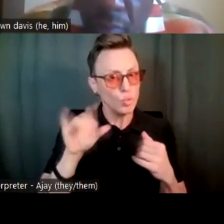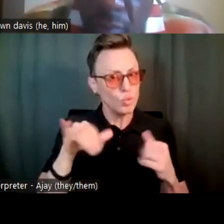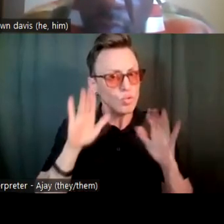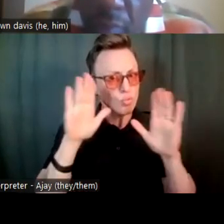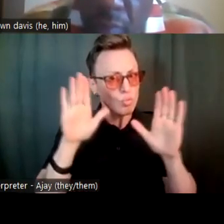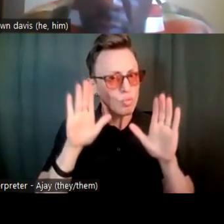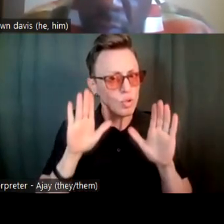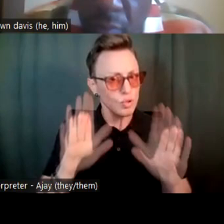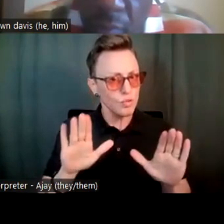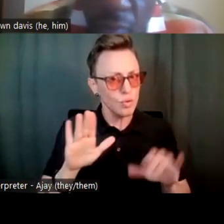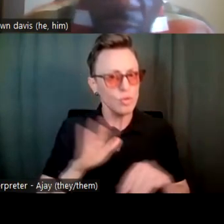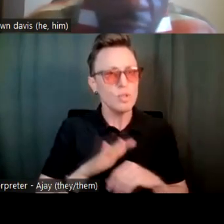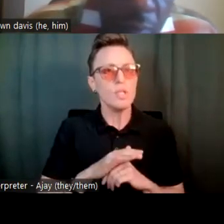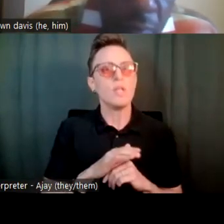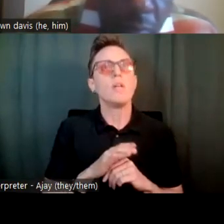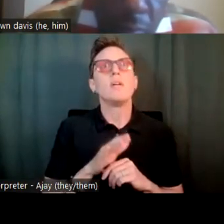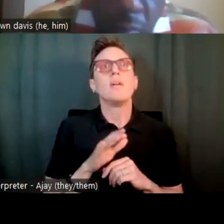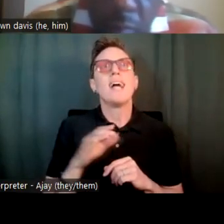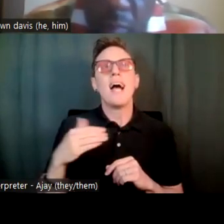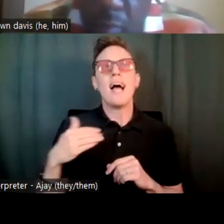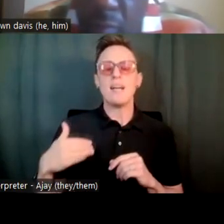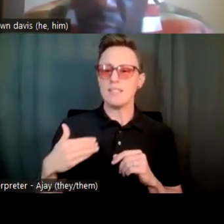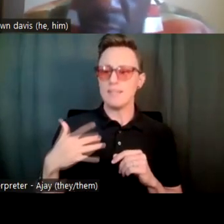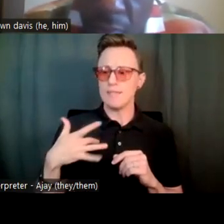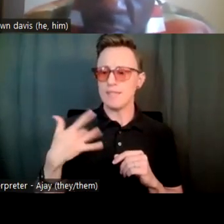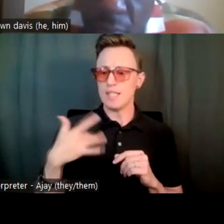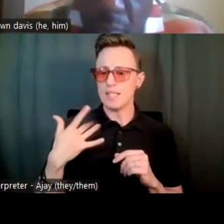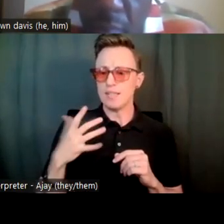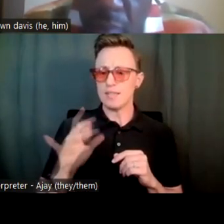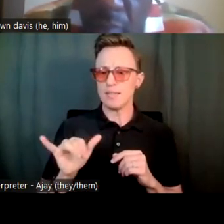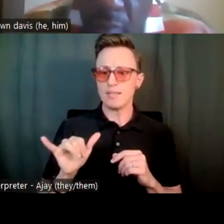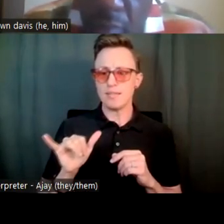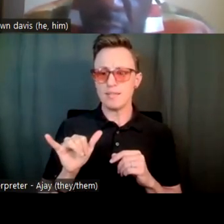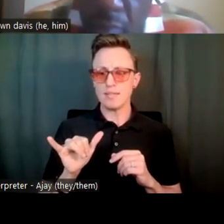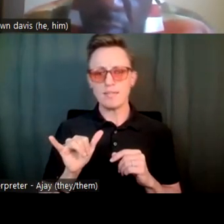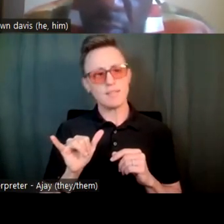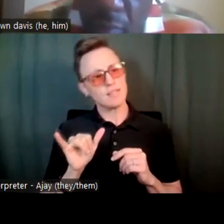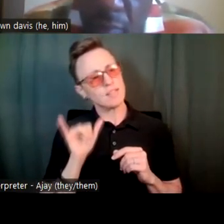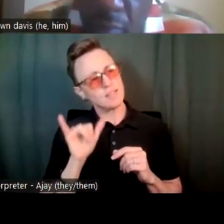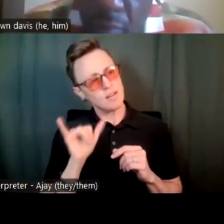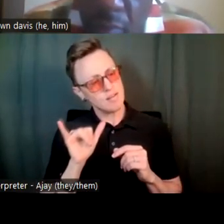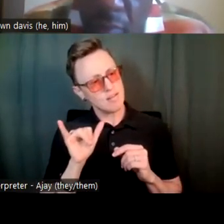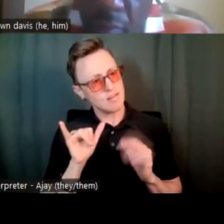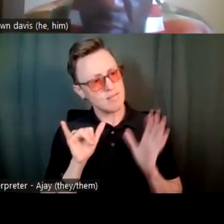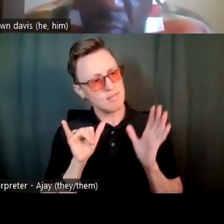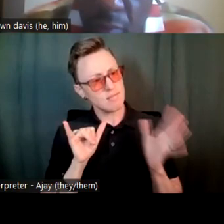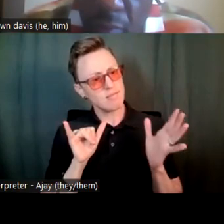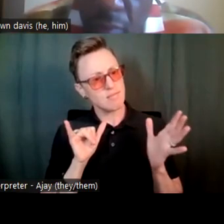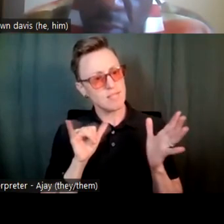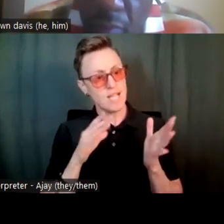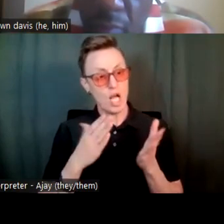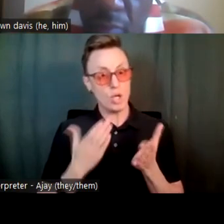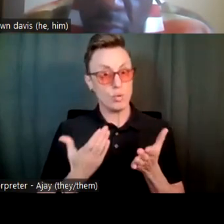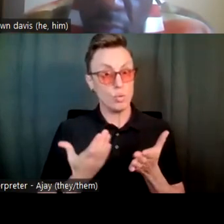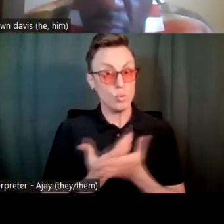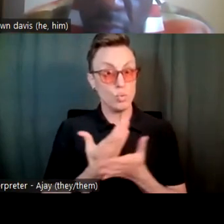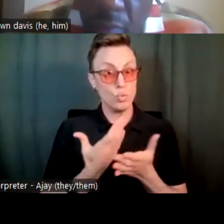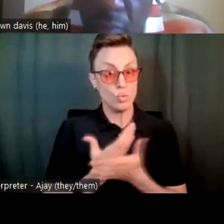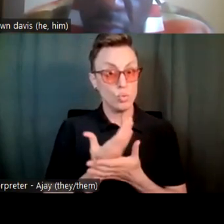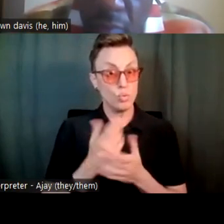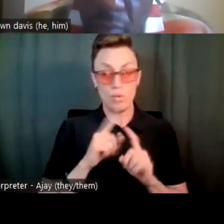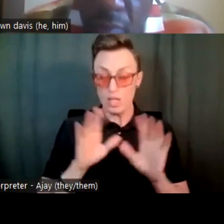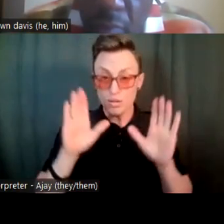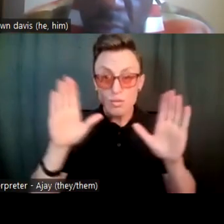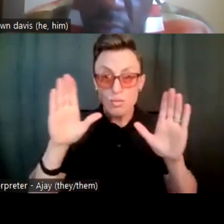I kind of had a feeling of, oh, this is something new and it's something great that we